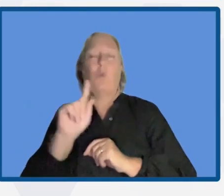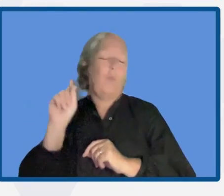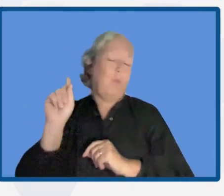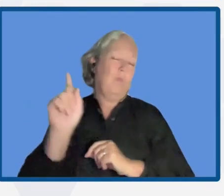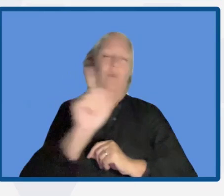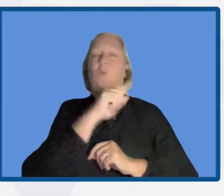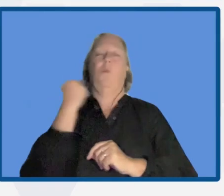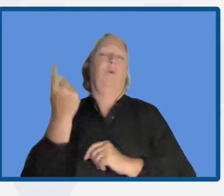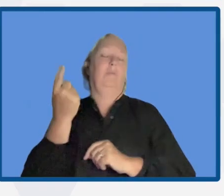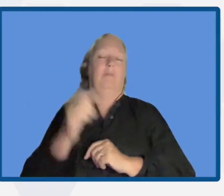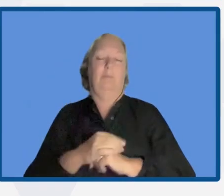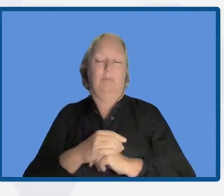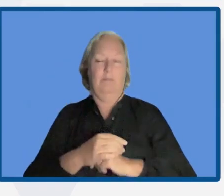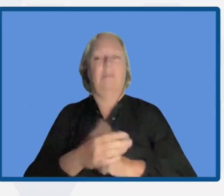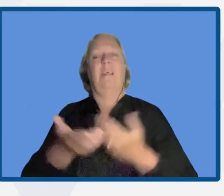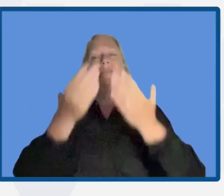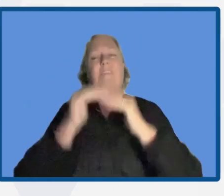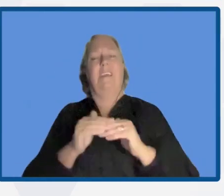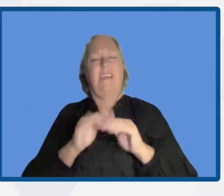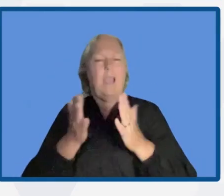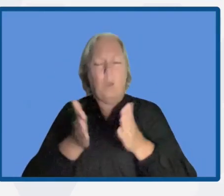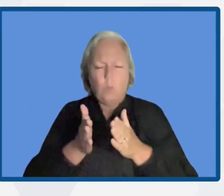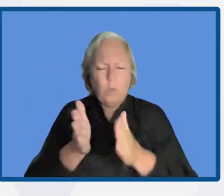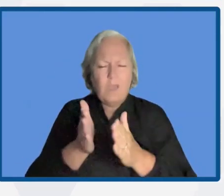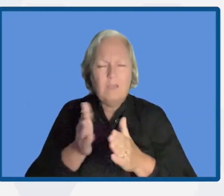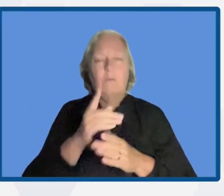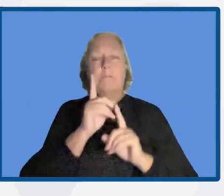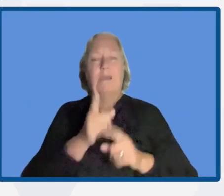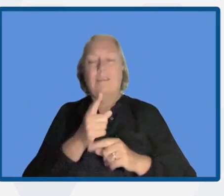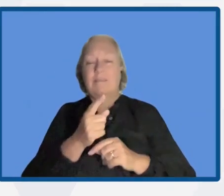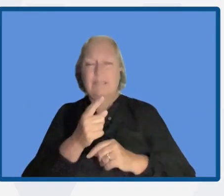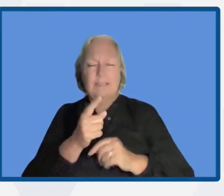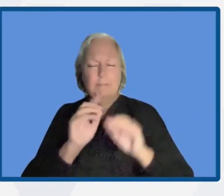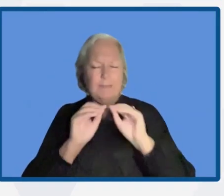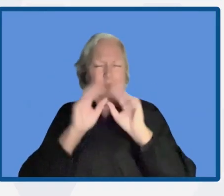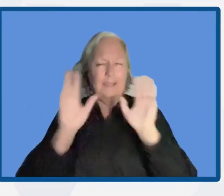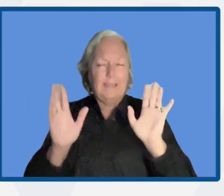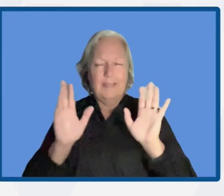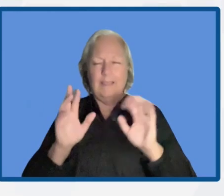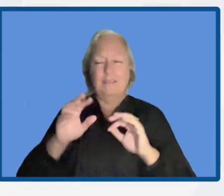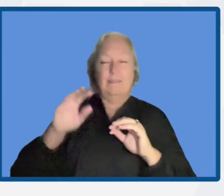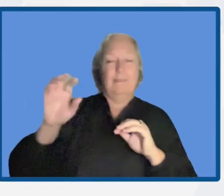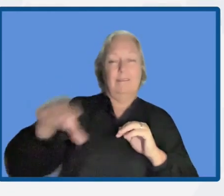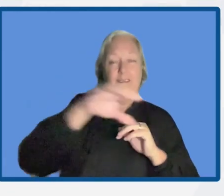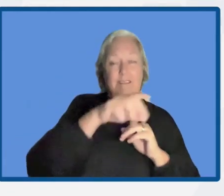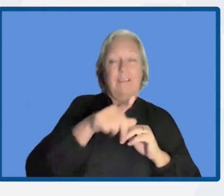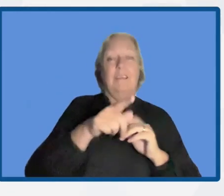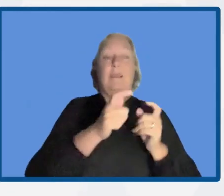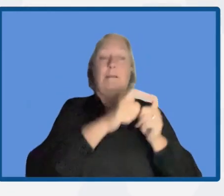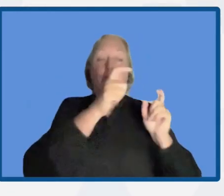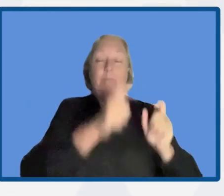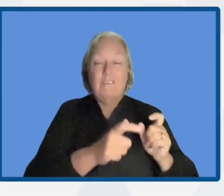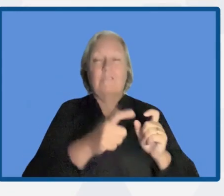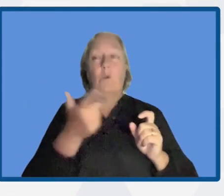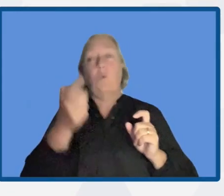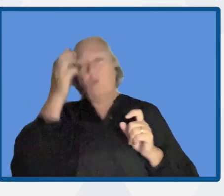of this problem. is to articulate actors in a public, private and civil society partnership